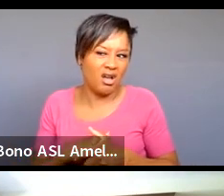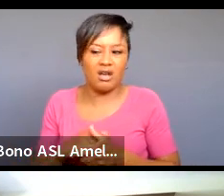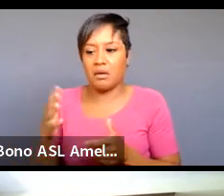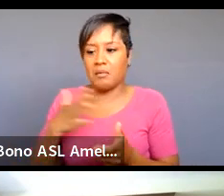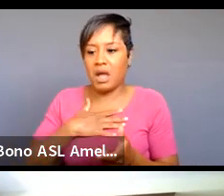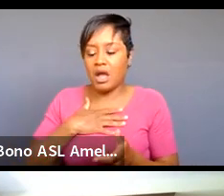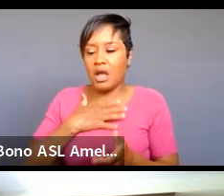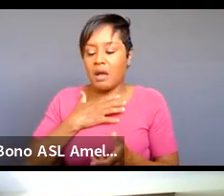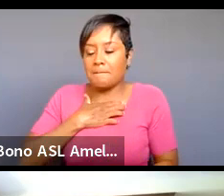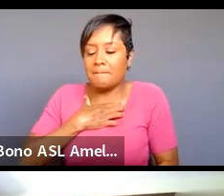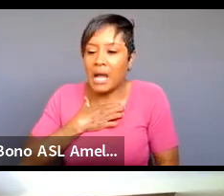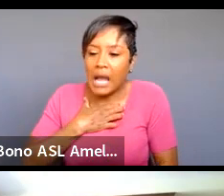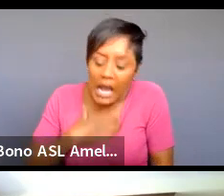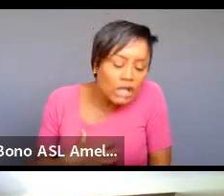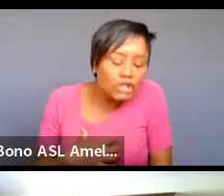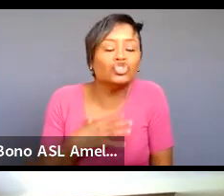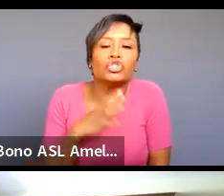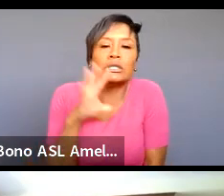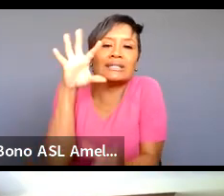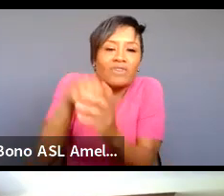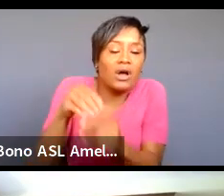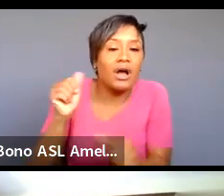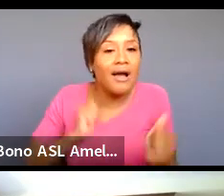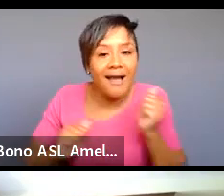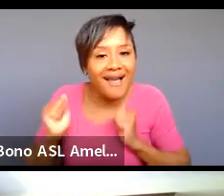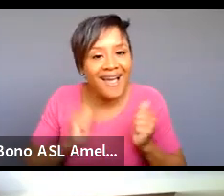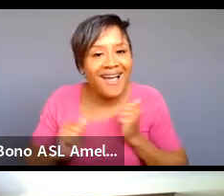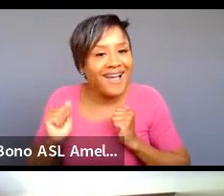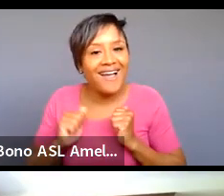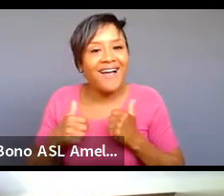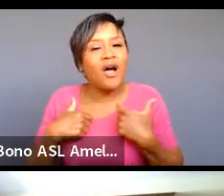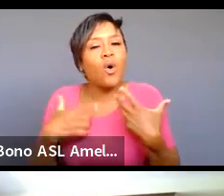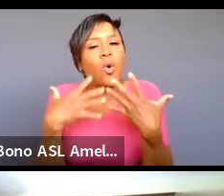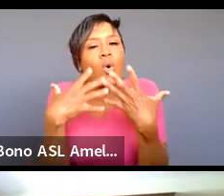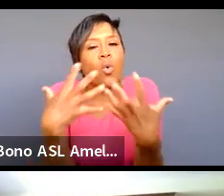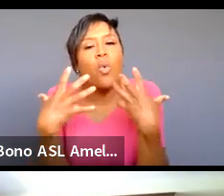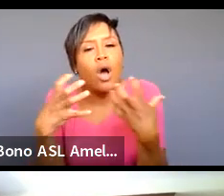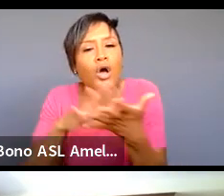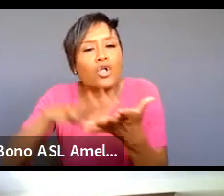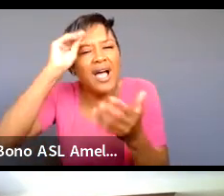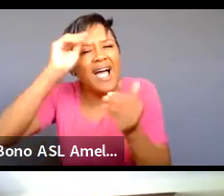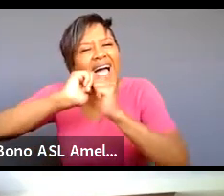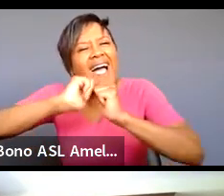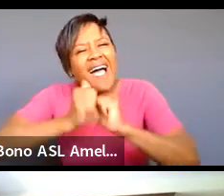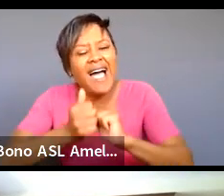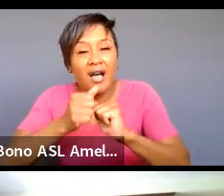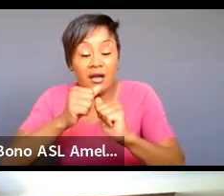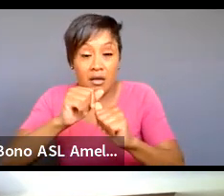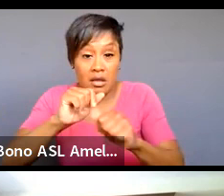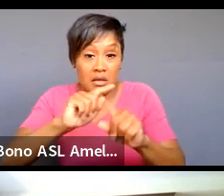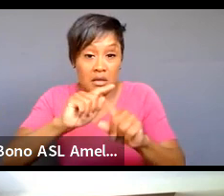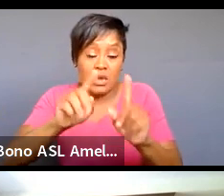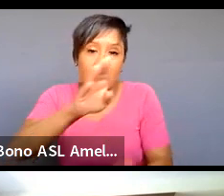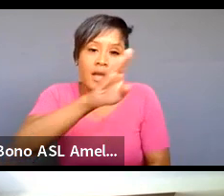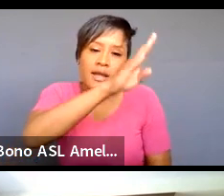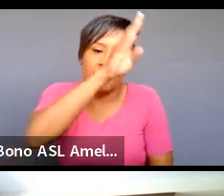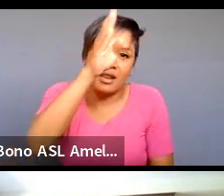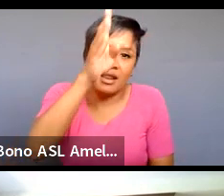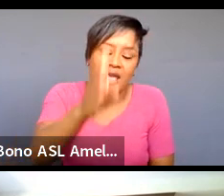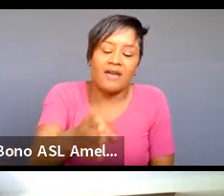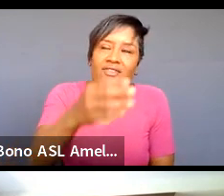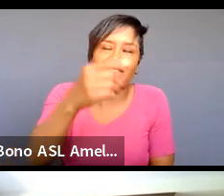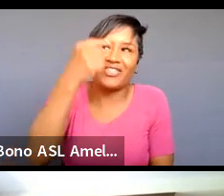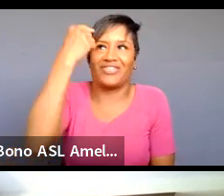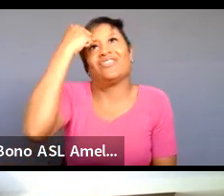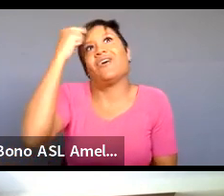passion just to get into acting um i wanted to learn how to do that but i never i never thought i was